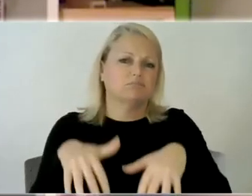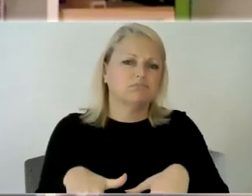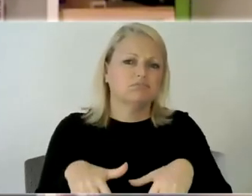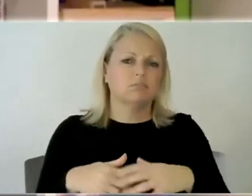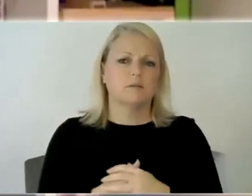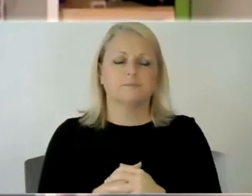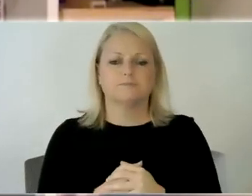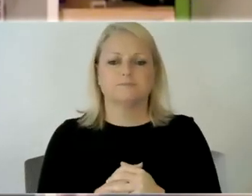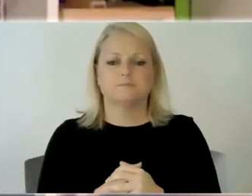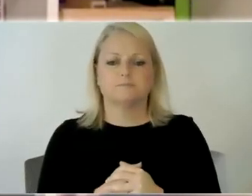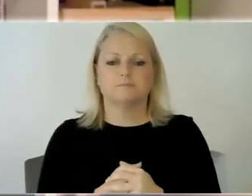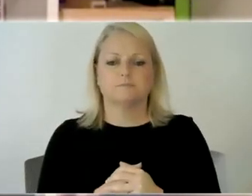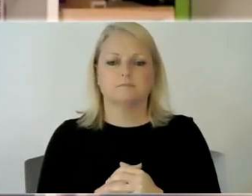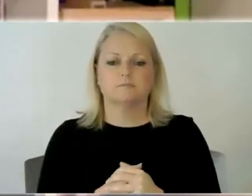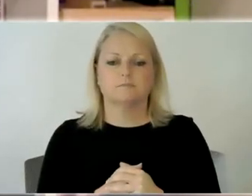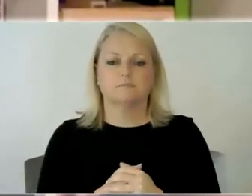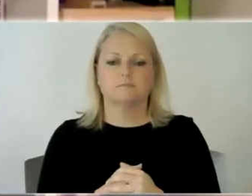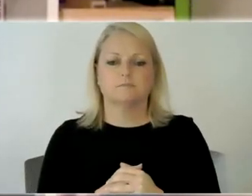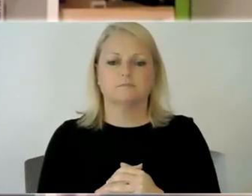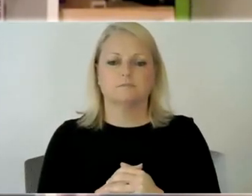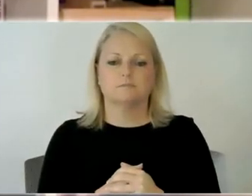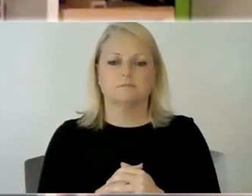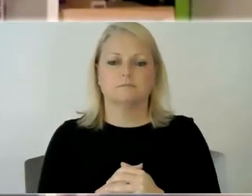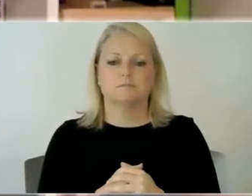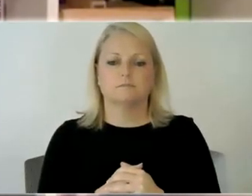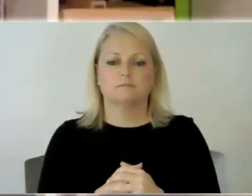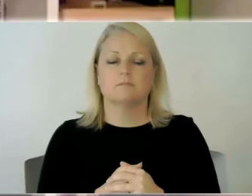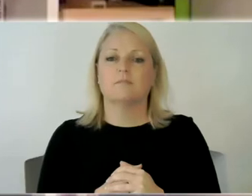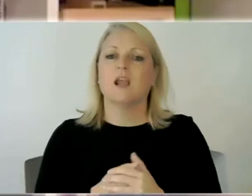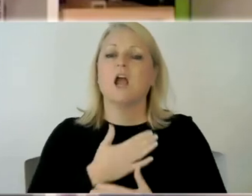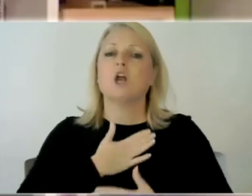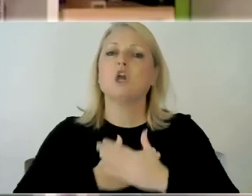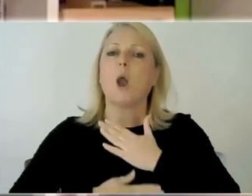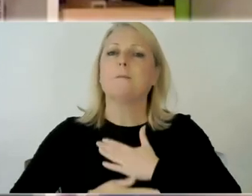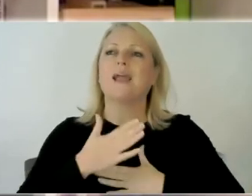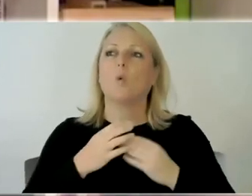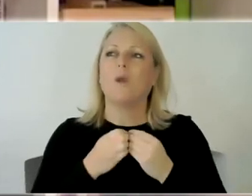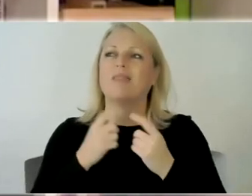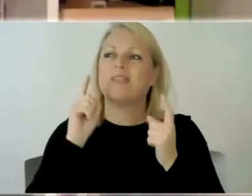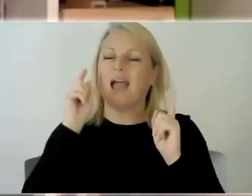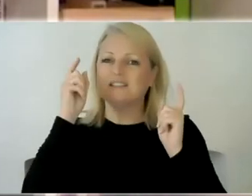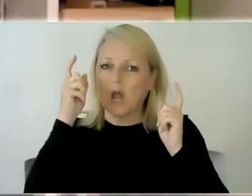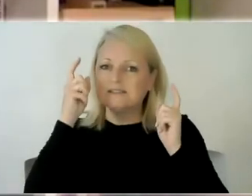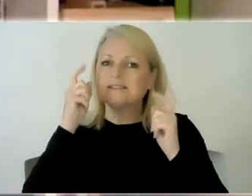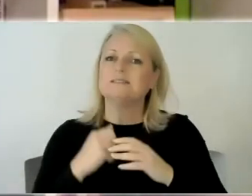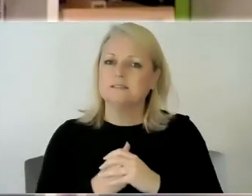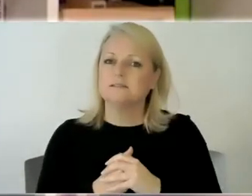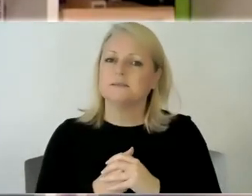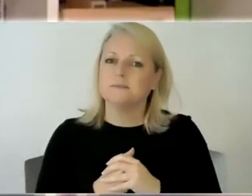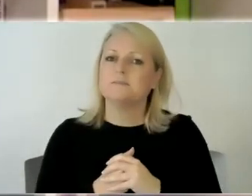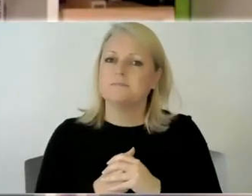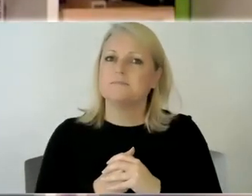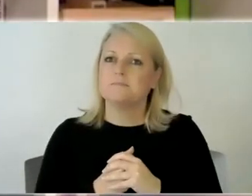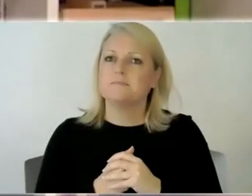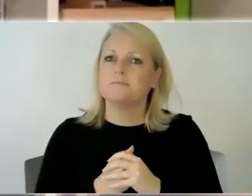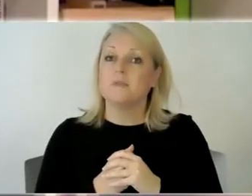i think coping with the anxiety of uh even